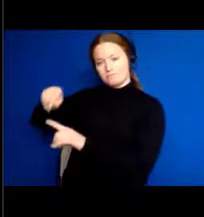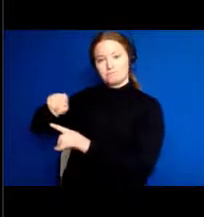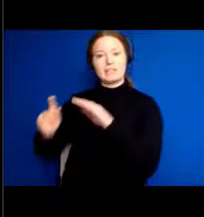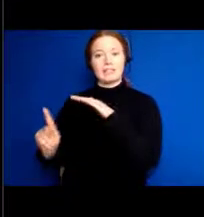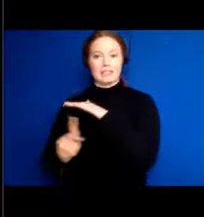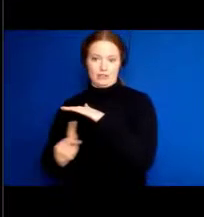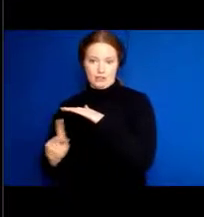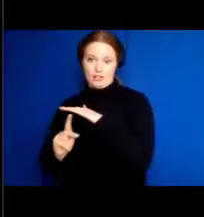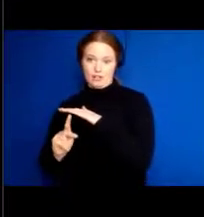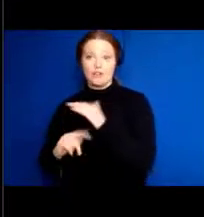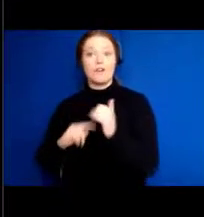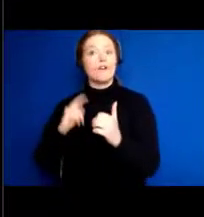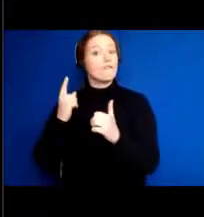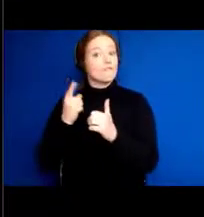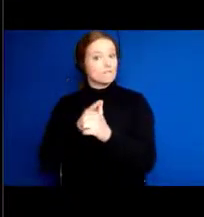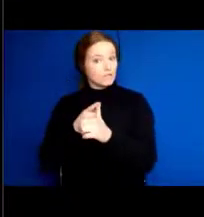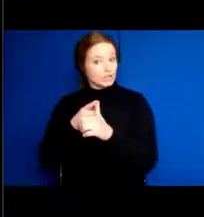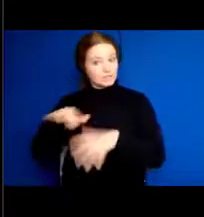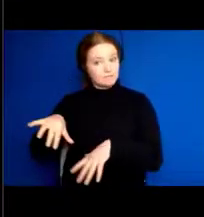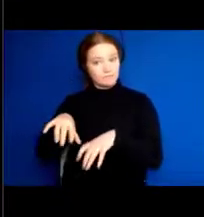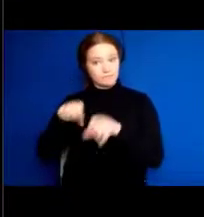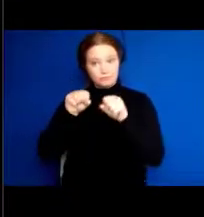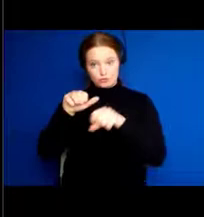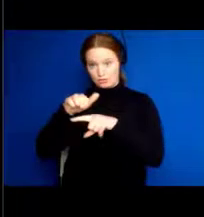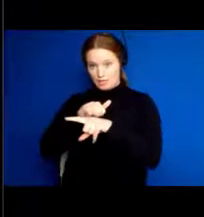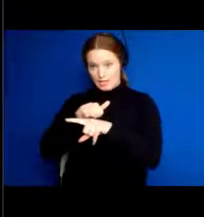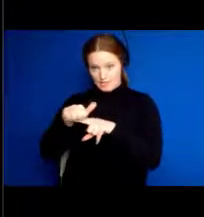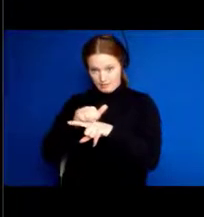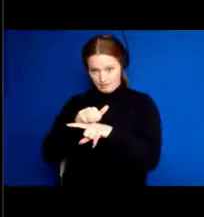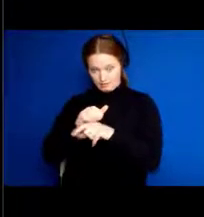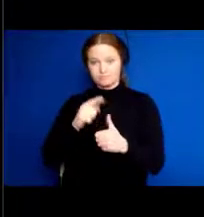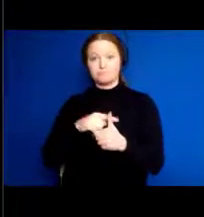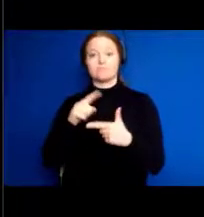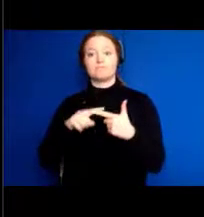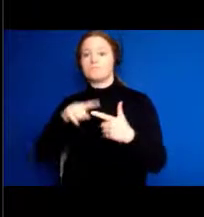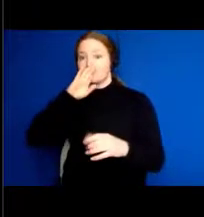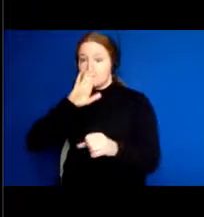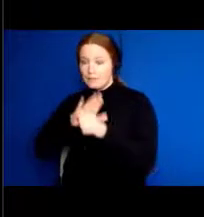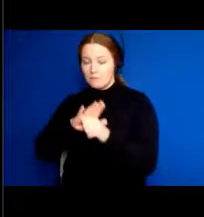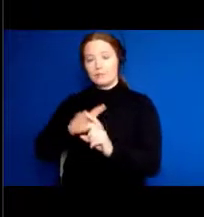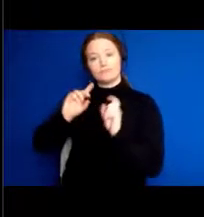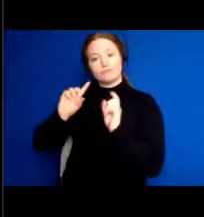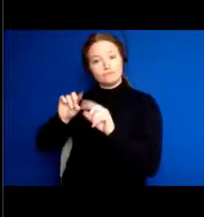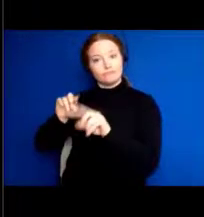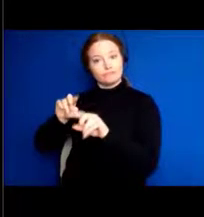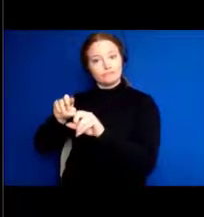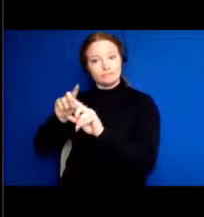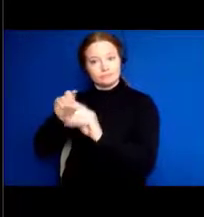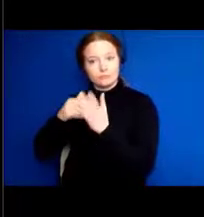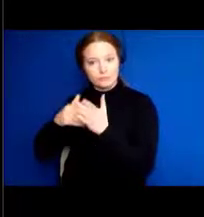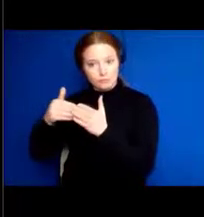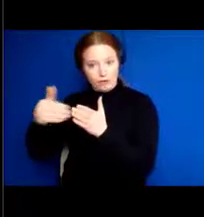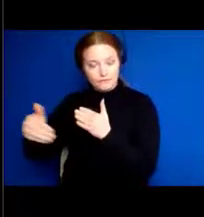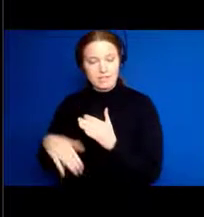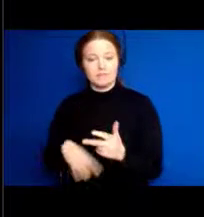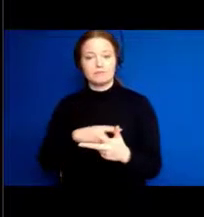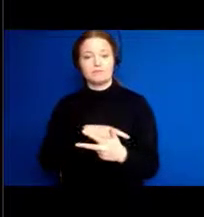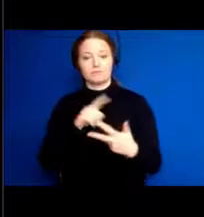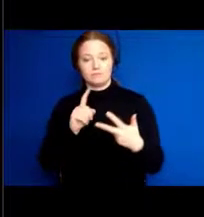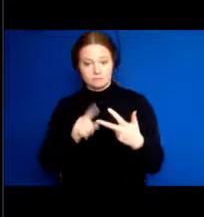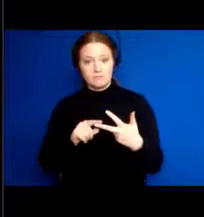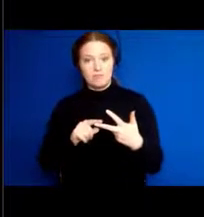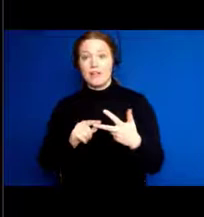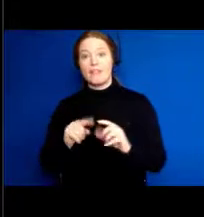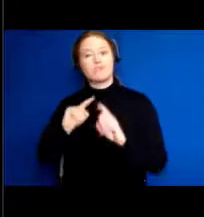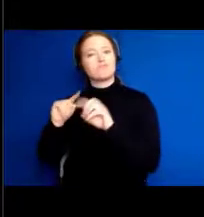training to be the teacher's assistant and they have to commit to go so many hours a week. And they have done this